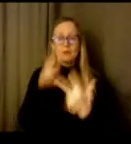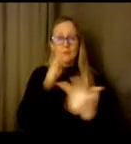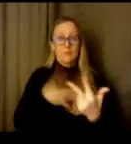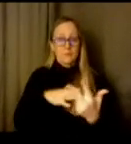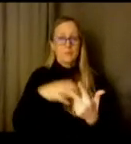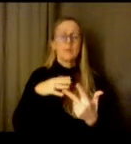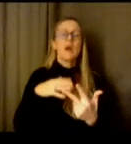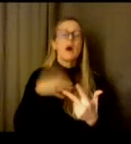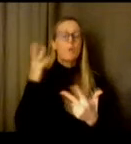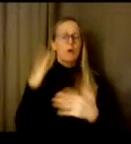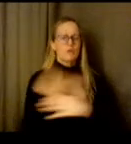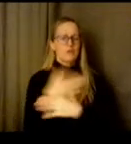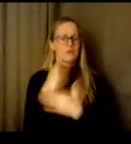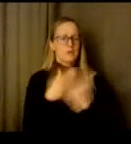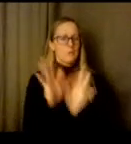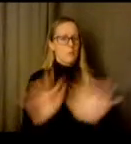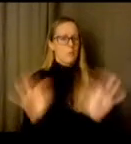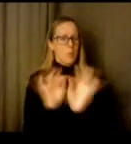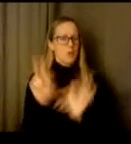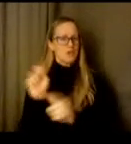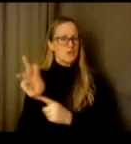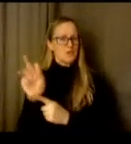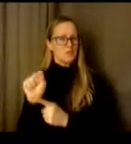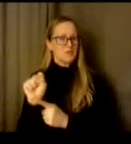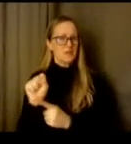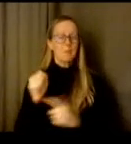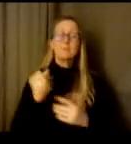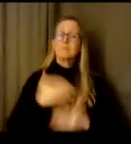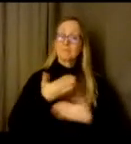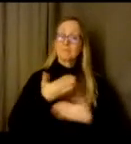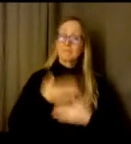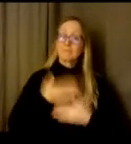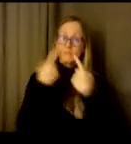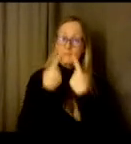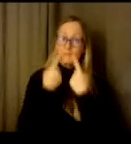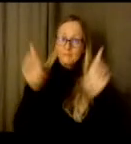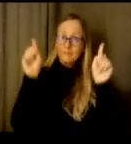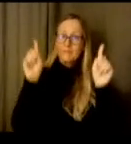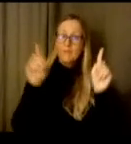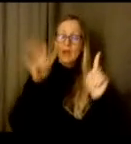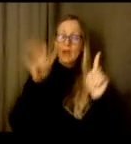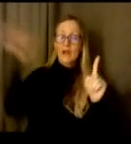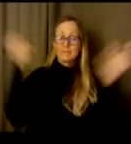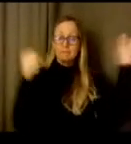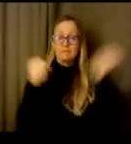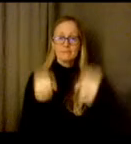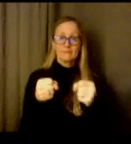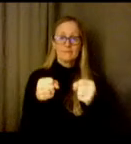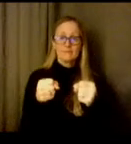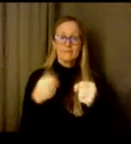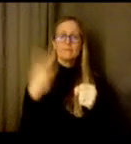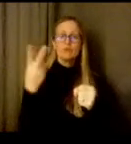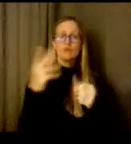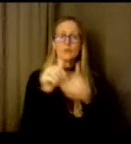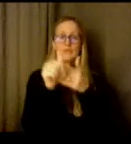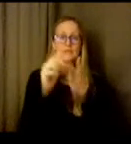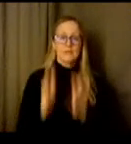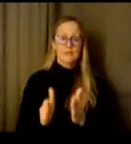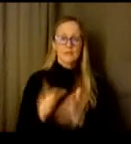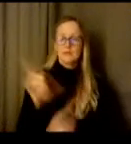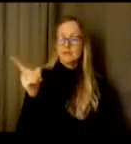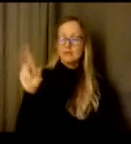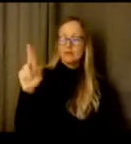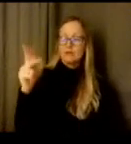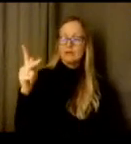news. I'm happy to announce that last week I appointed two cabinet-level leaders. First, Dr. Keisha